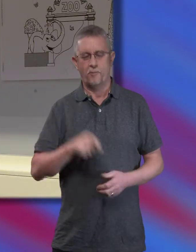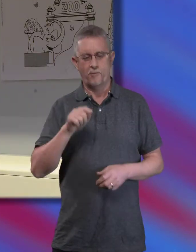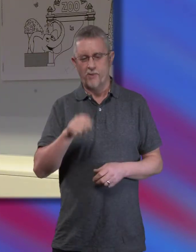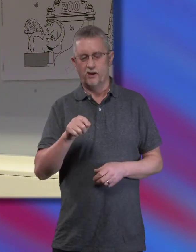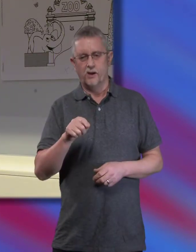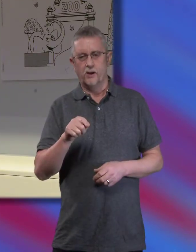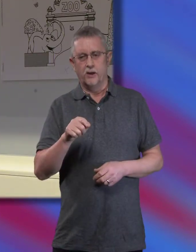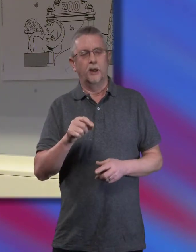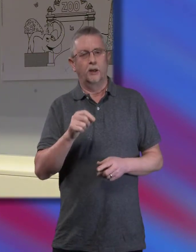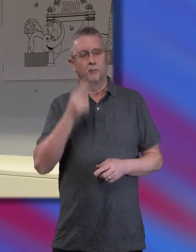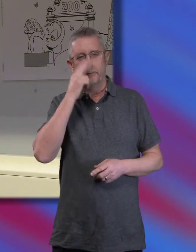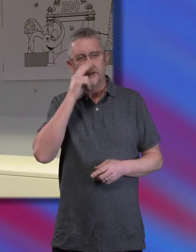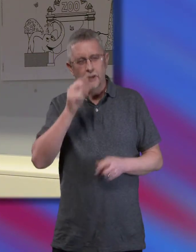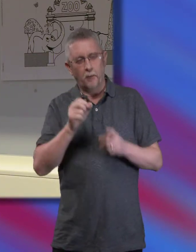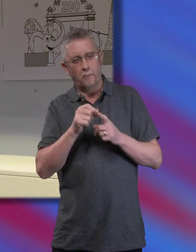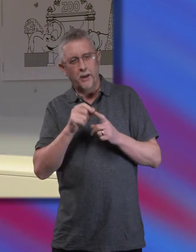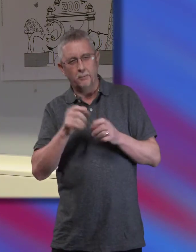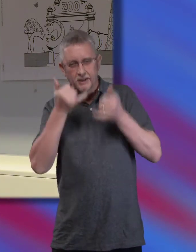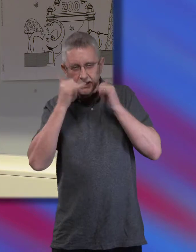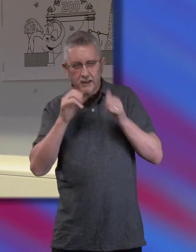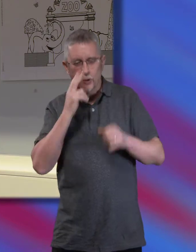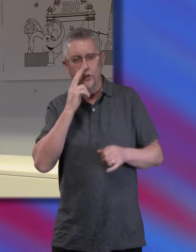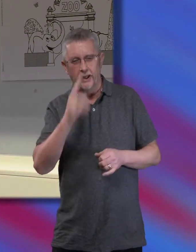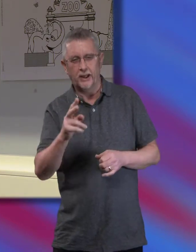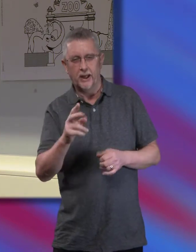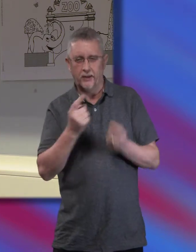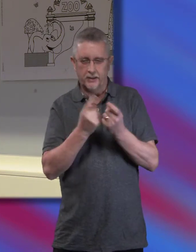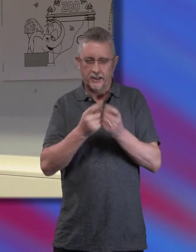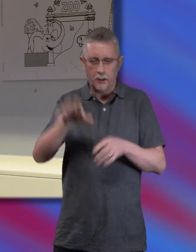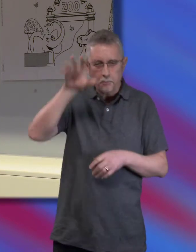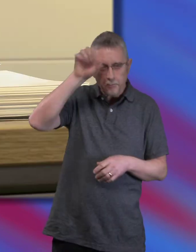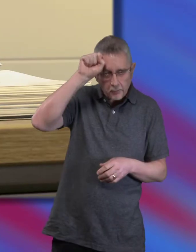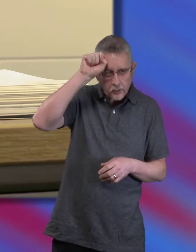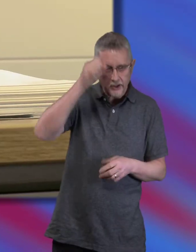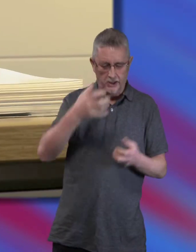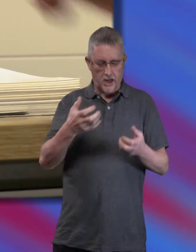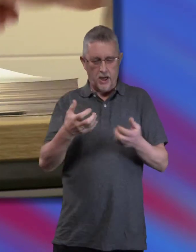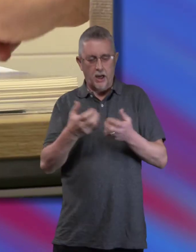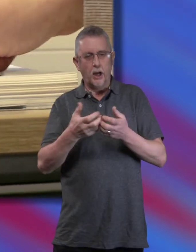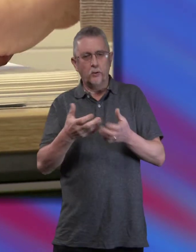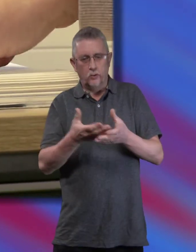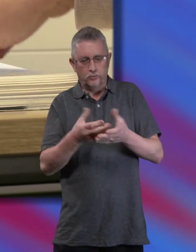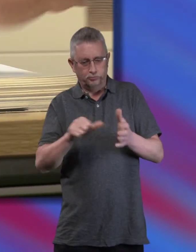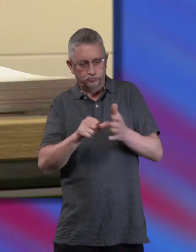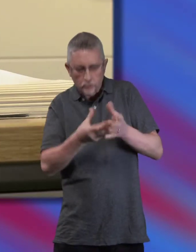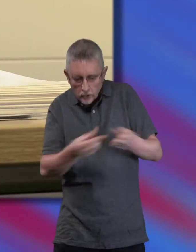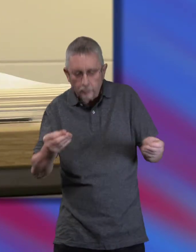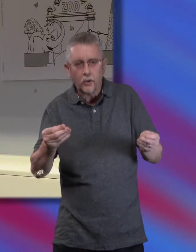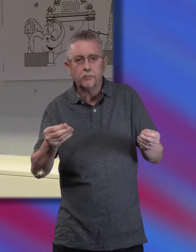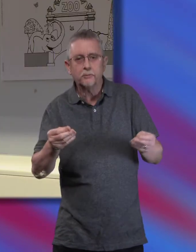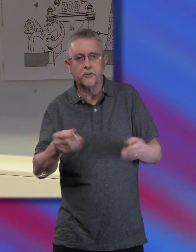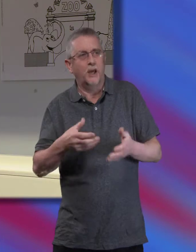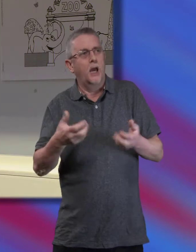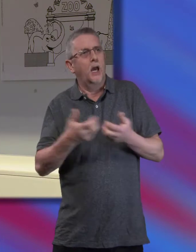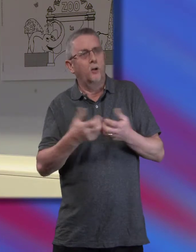These will be pencil and paper type tests looking at things to do with memory, looking at how you solve problems, how you